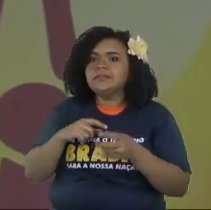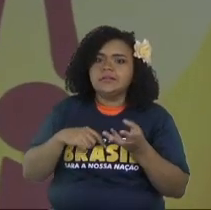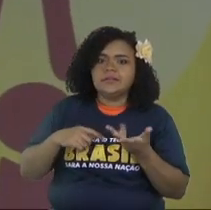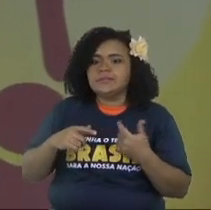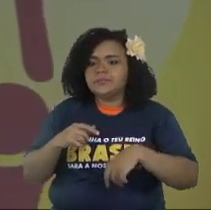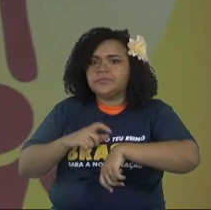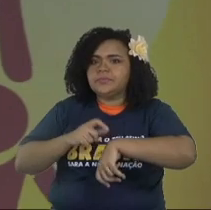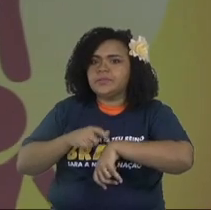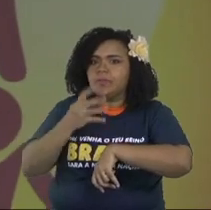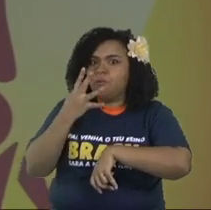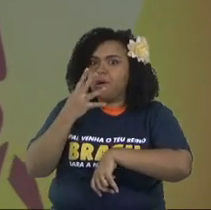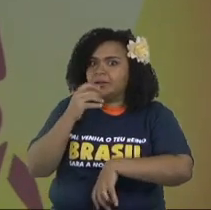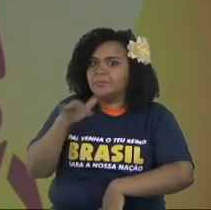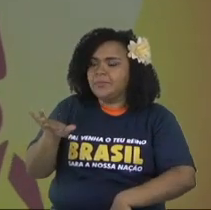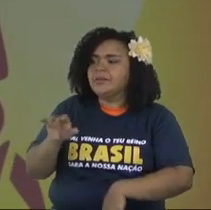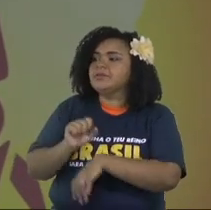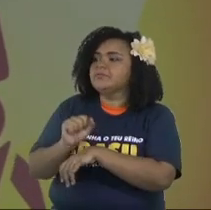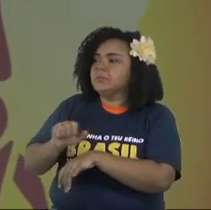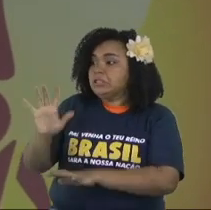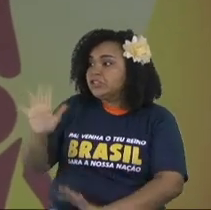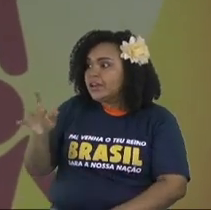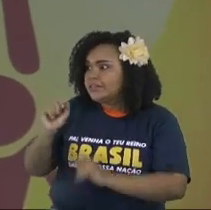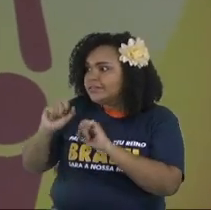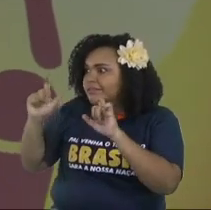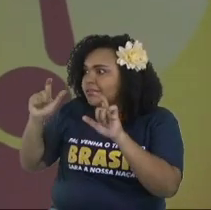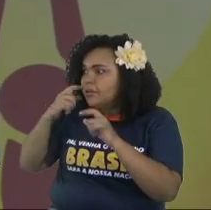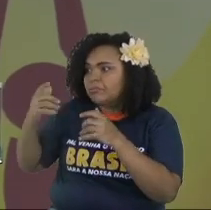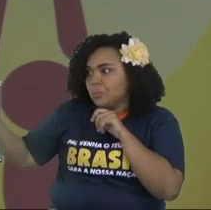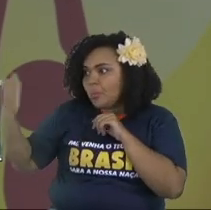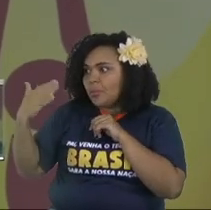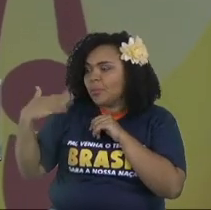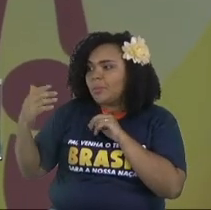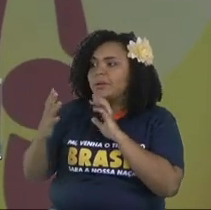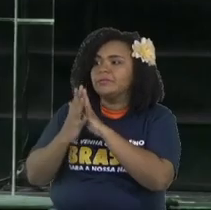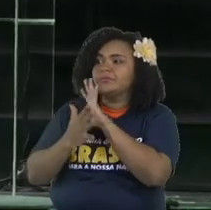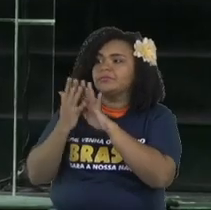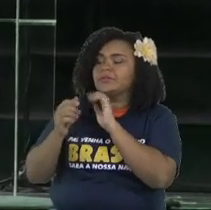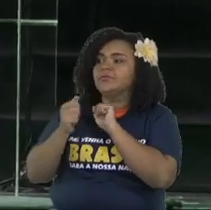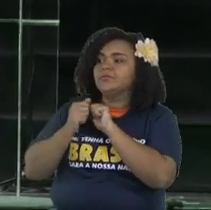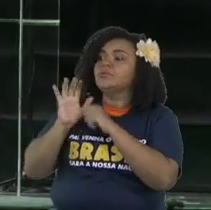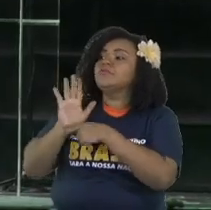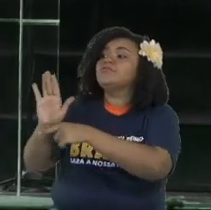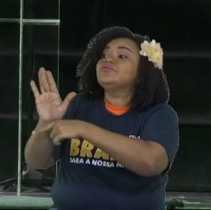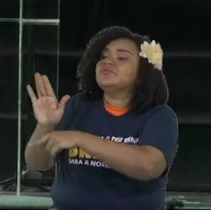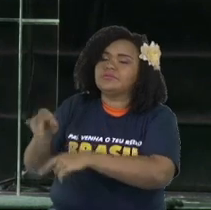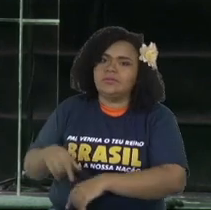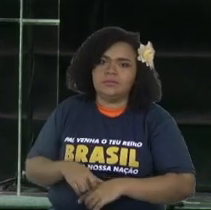4.30.30 you was there at her door serving her